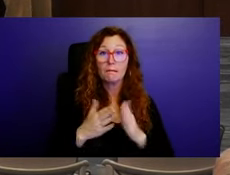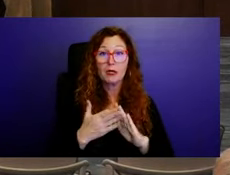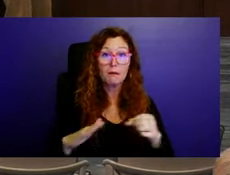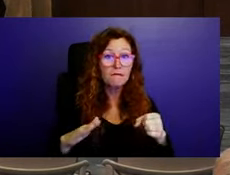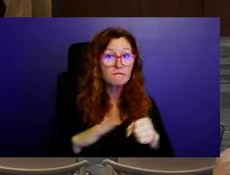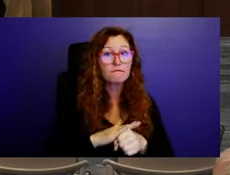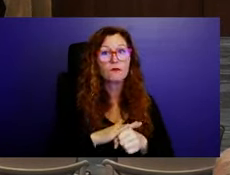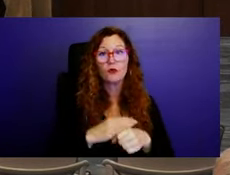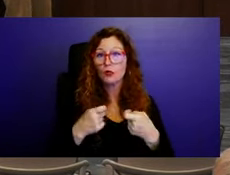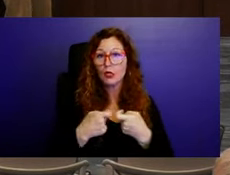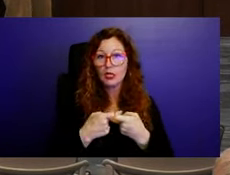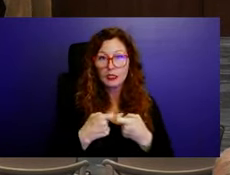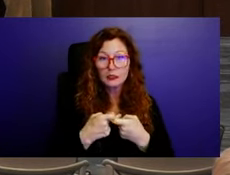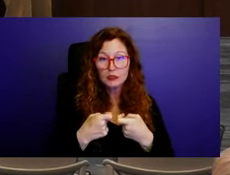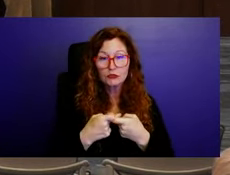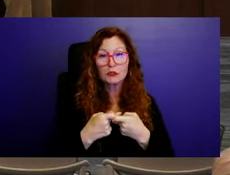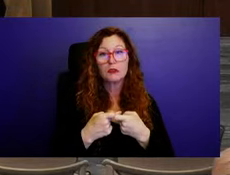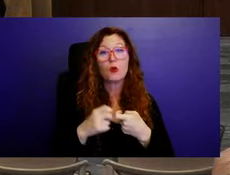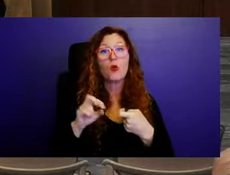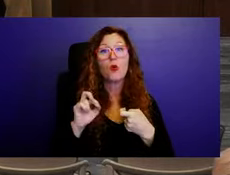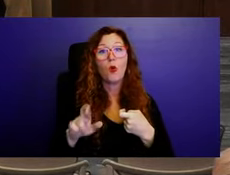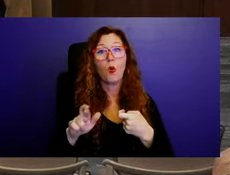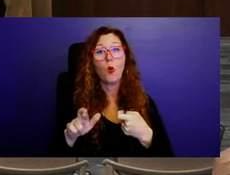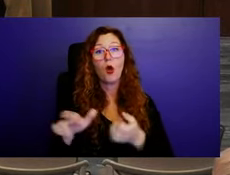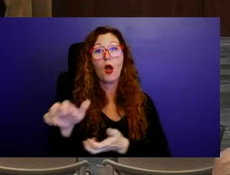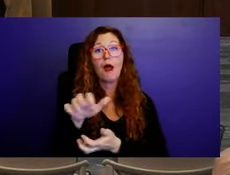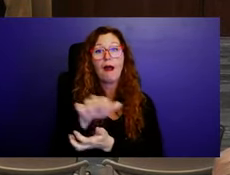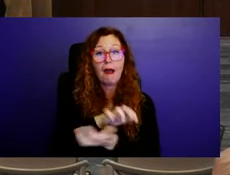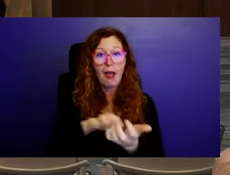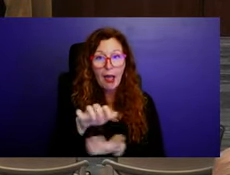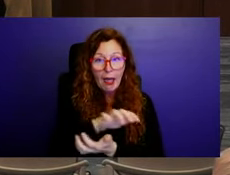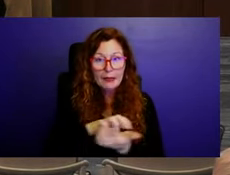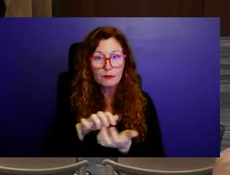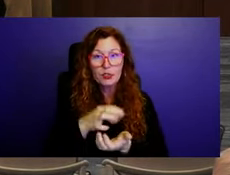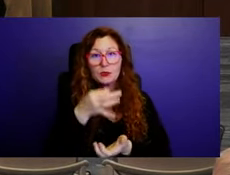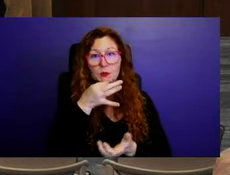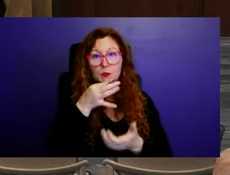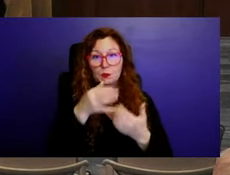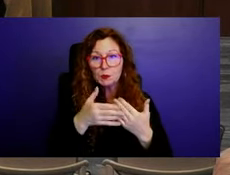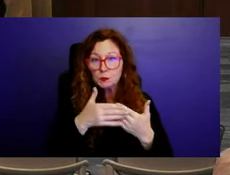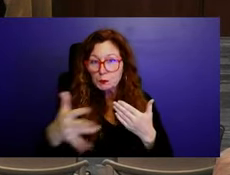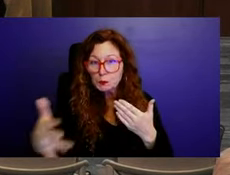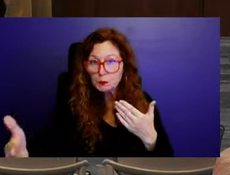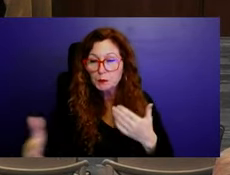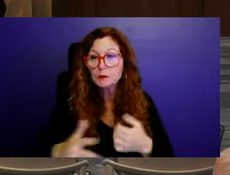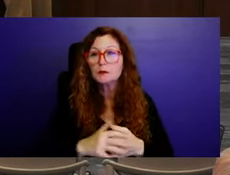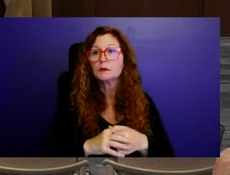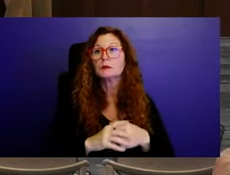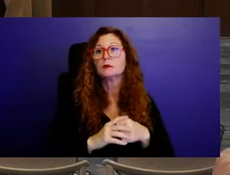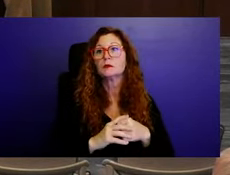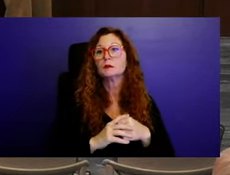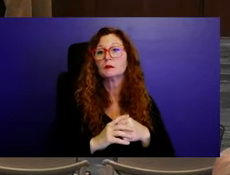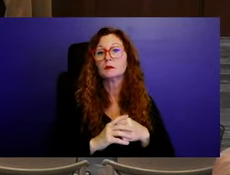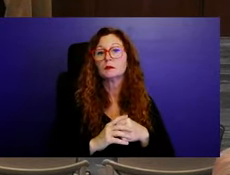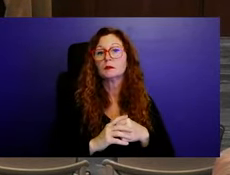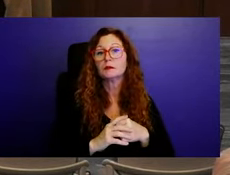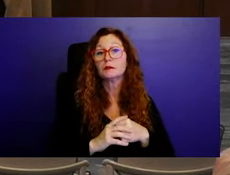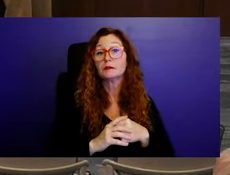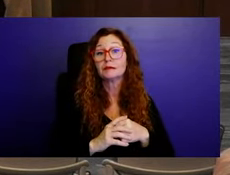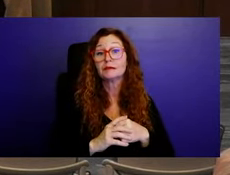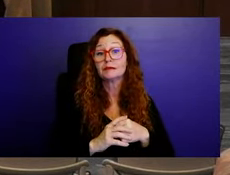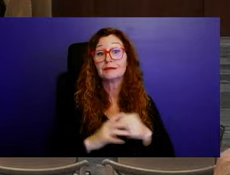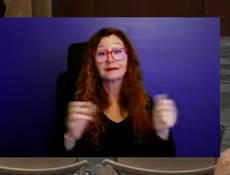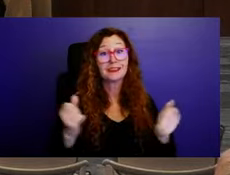going hybrid in the next couple of years. So, you know, things are changing. Electric vehicles